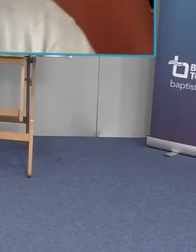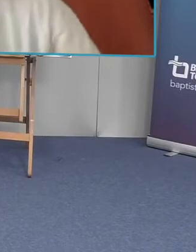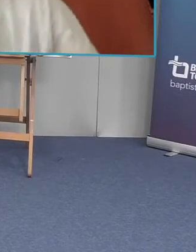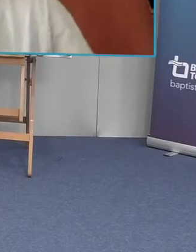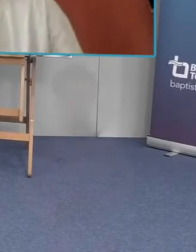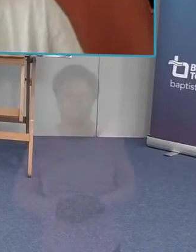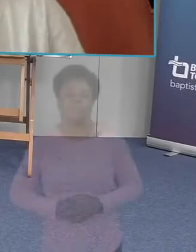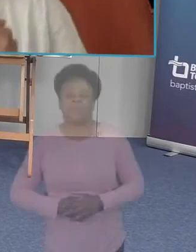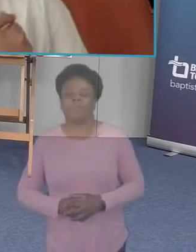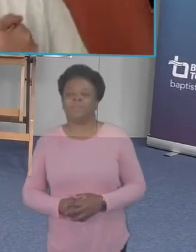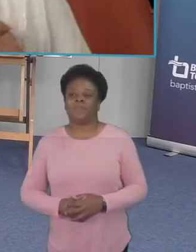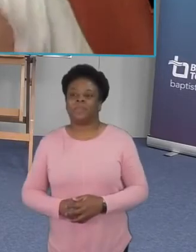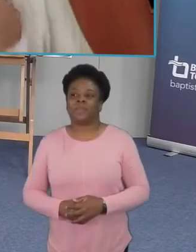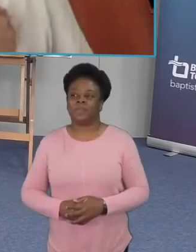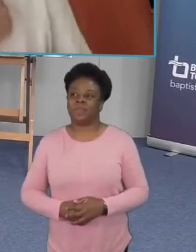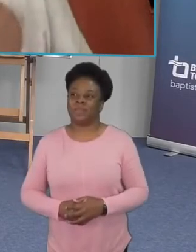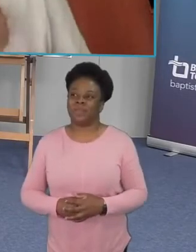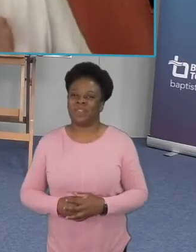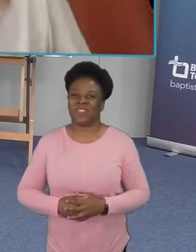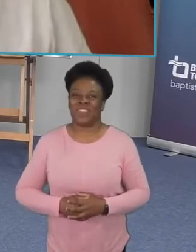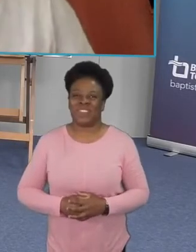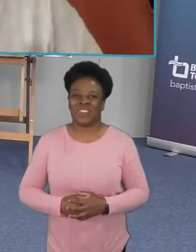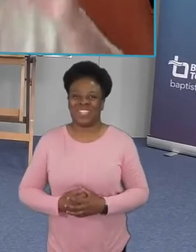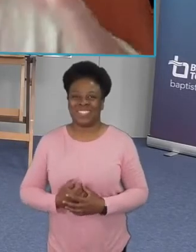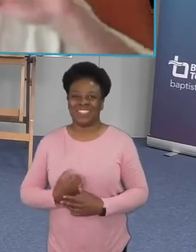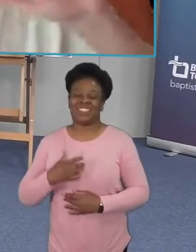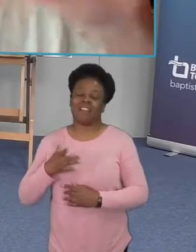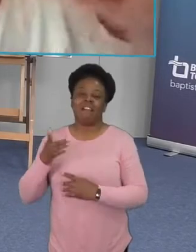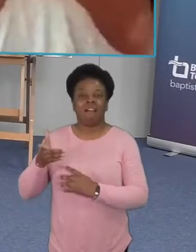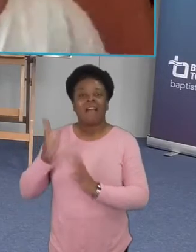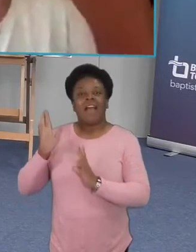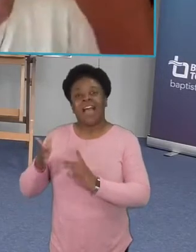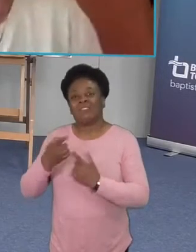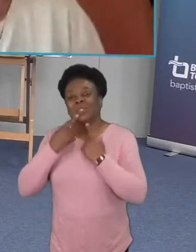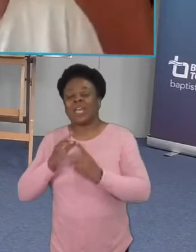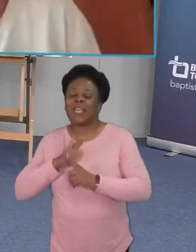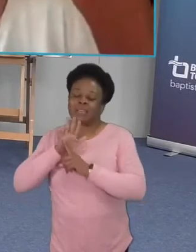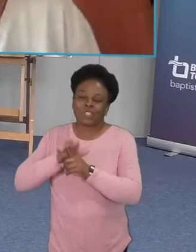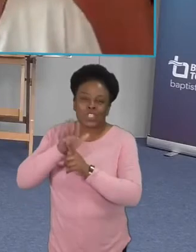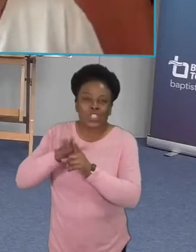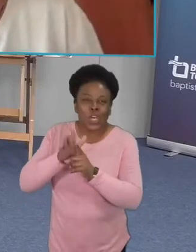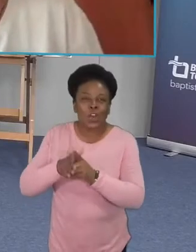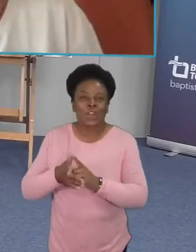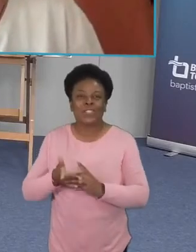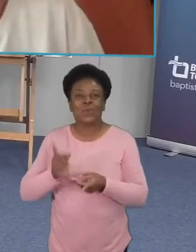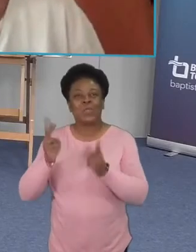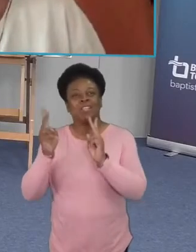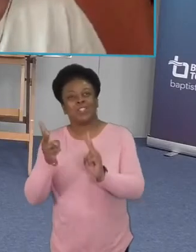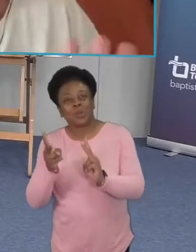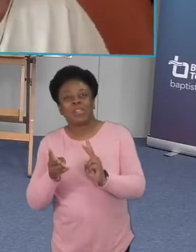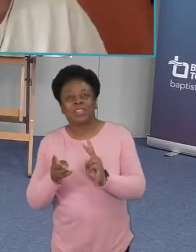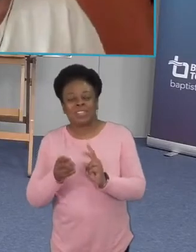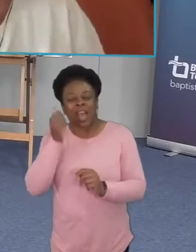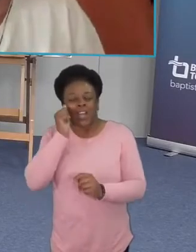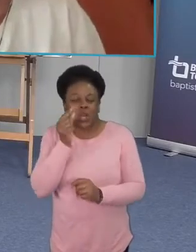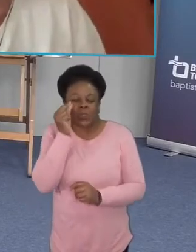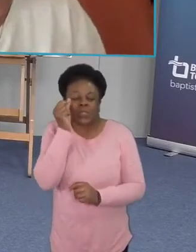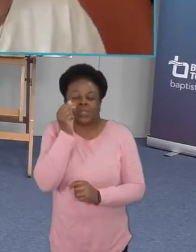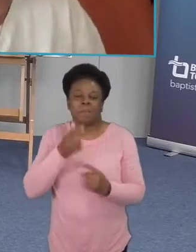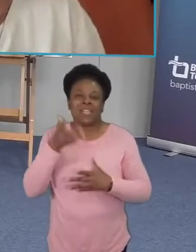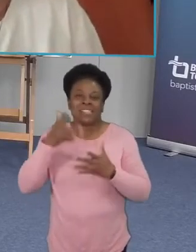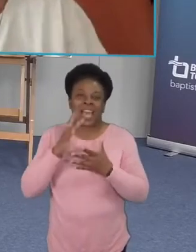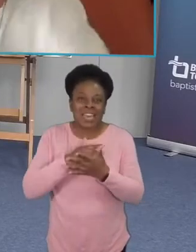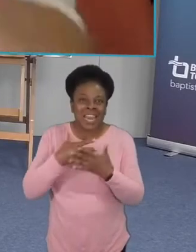you said last night sorry to your sign language folks i i know a little bit of sign language but i am i'm sorry that i